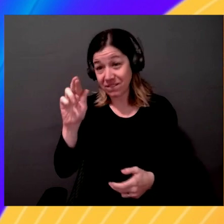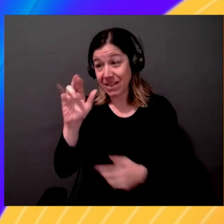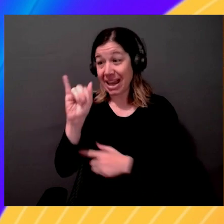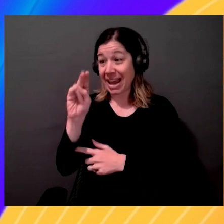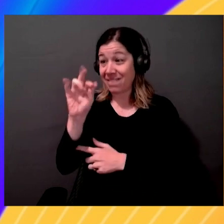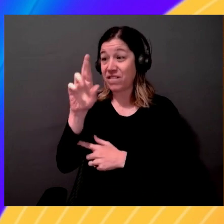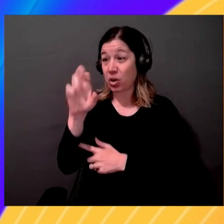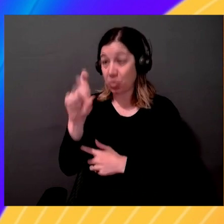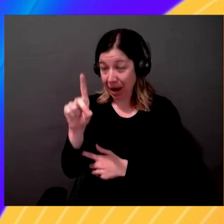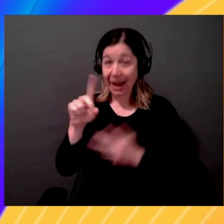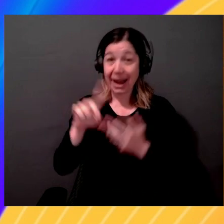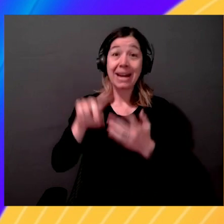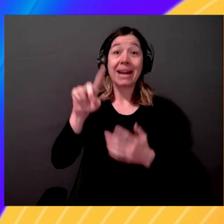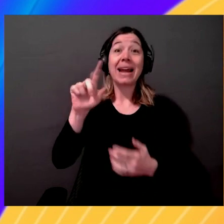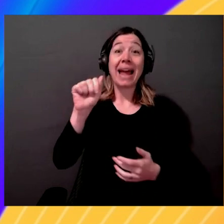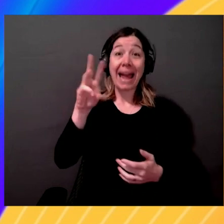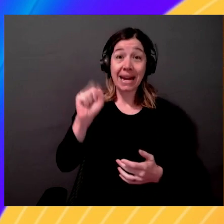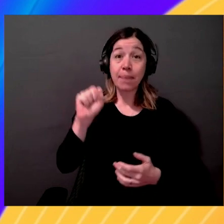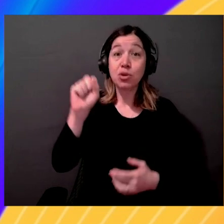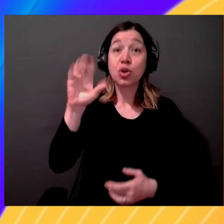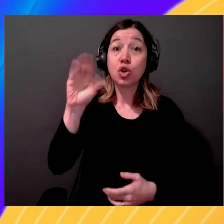Amazon Bedrock. Yeah. Thank you so much for being here. Thank you, guys. Really appreciate it.